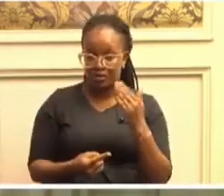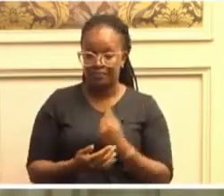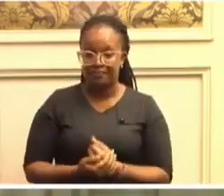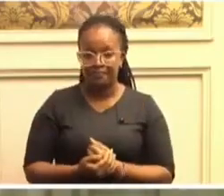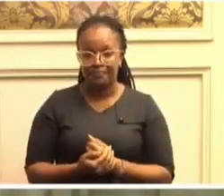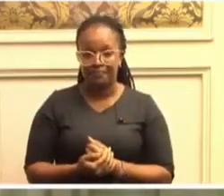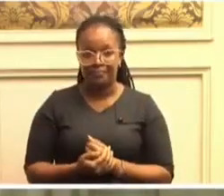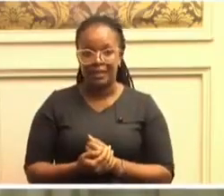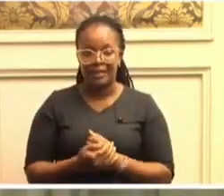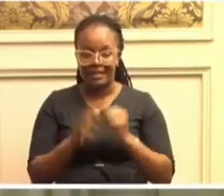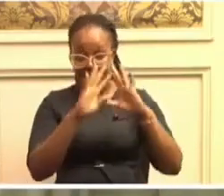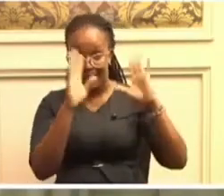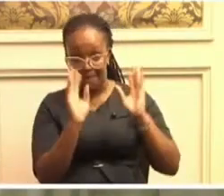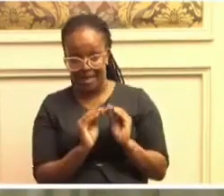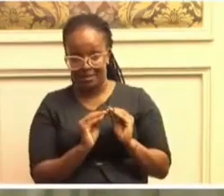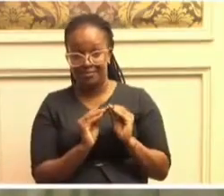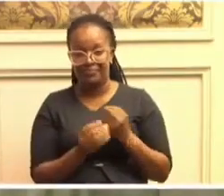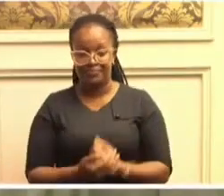executive summary.